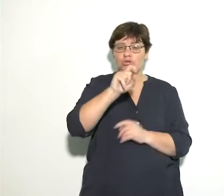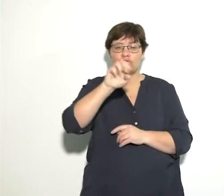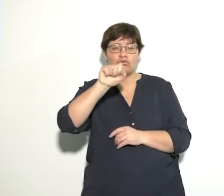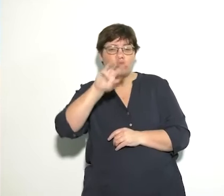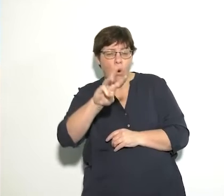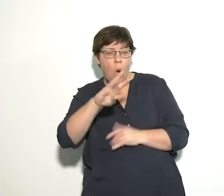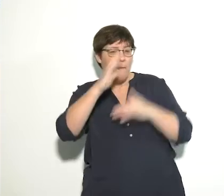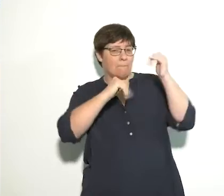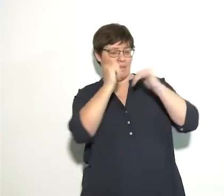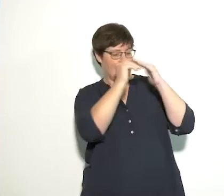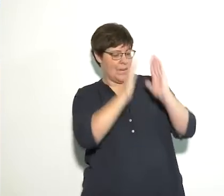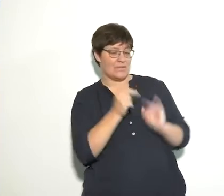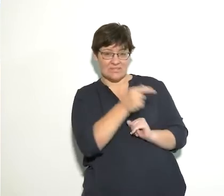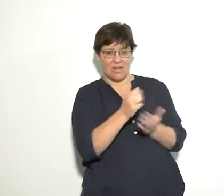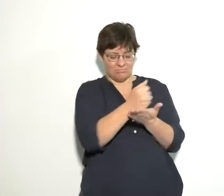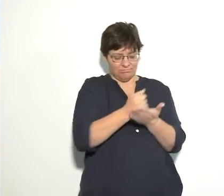Let's paste that in.